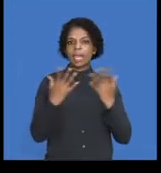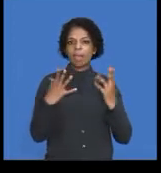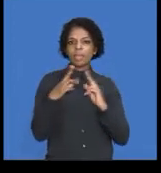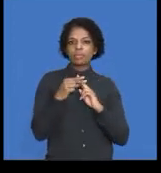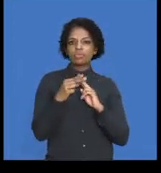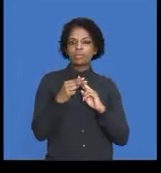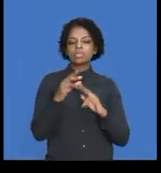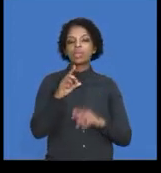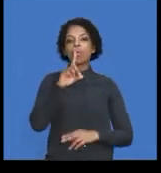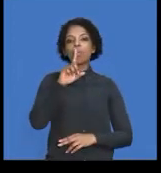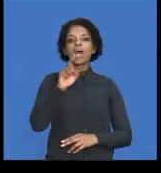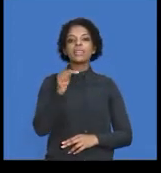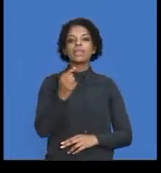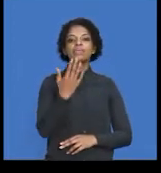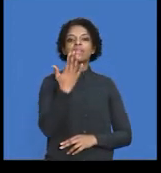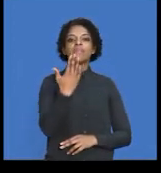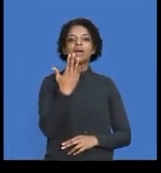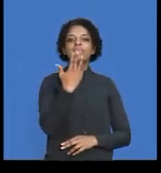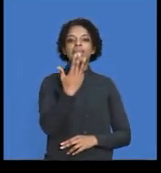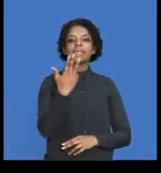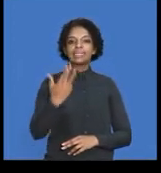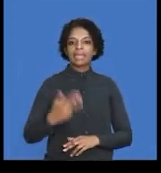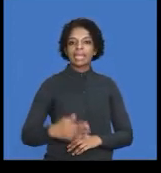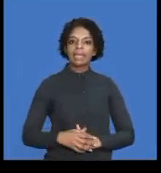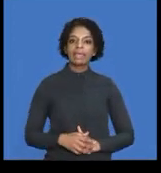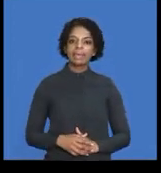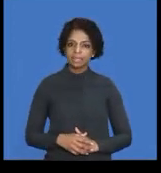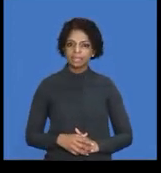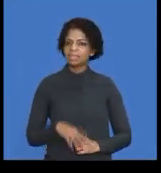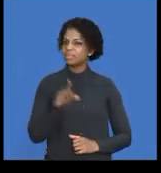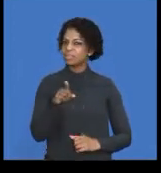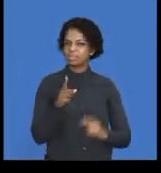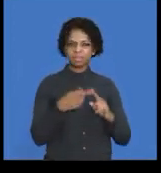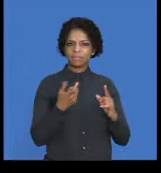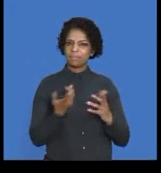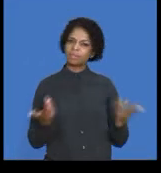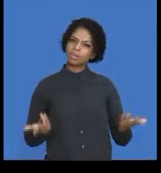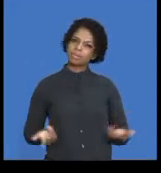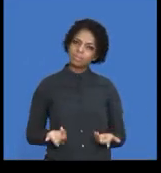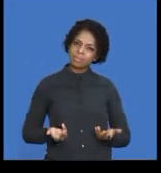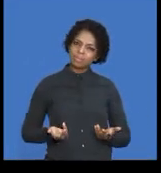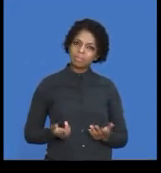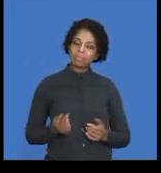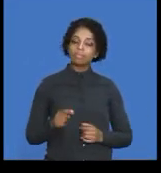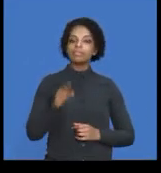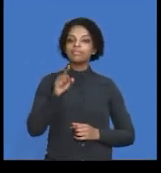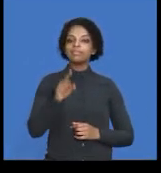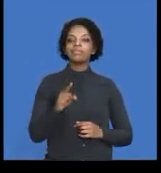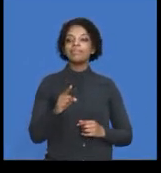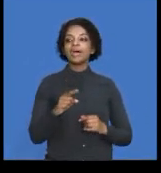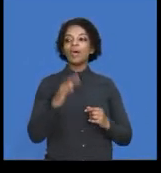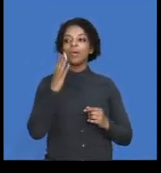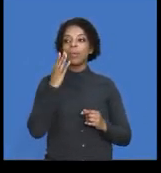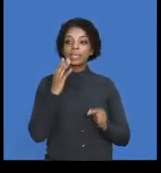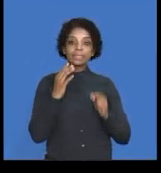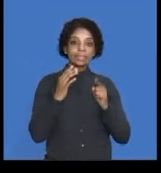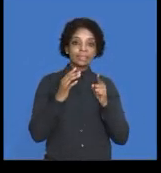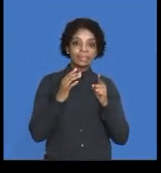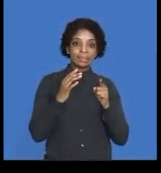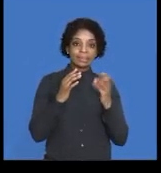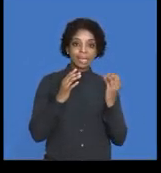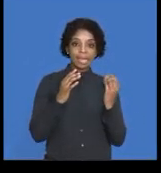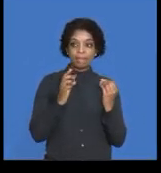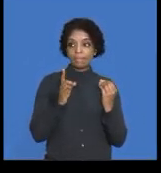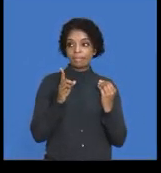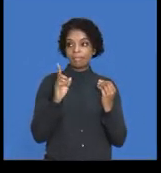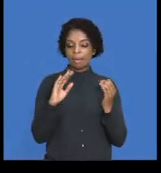,599. Where's the 1,599 coming from? The difference between your break-even point